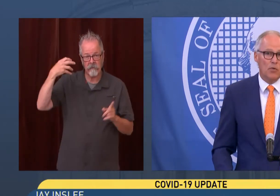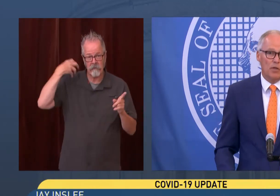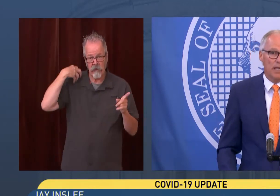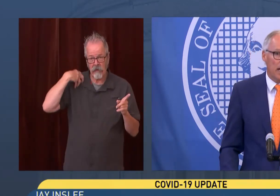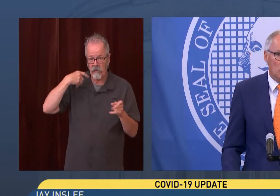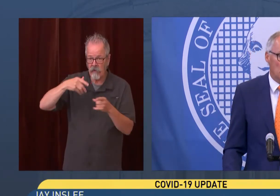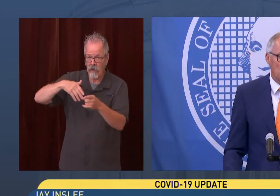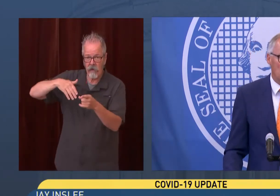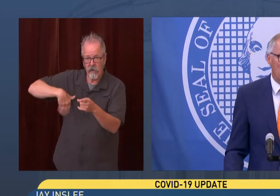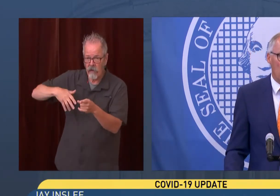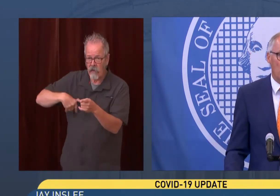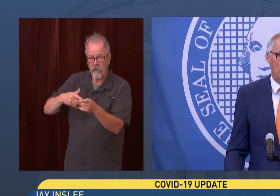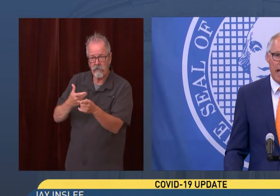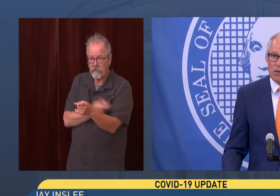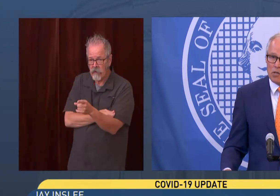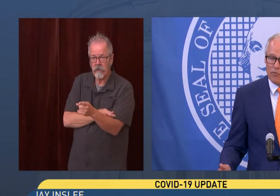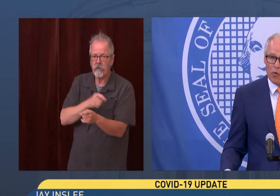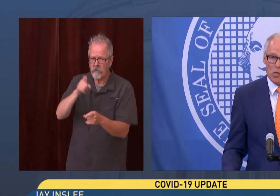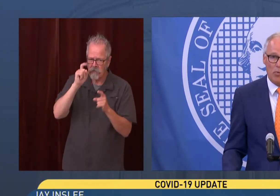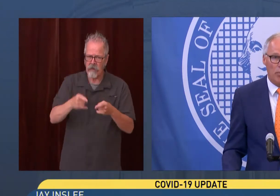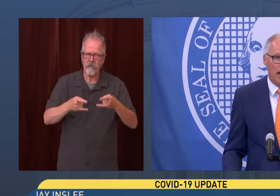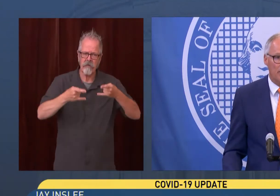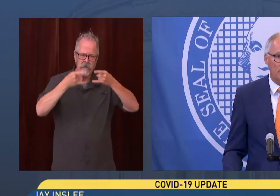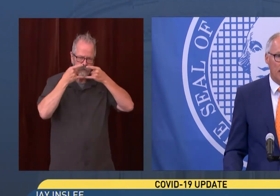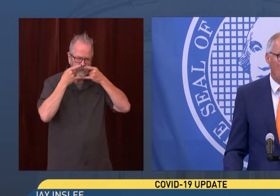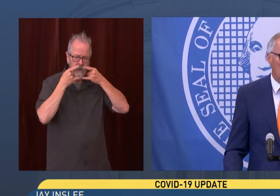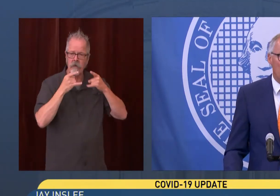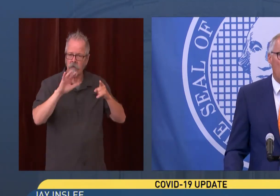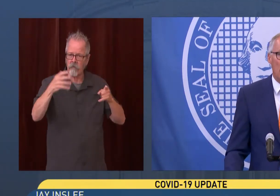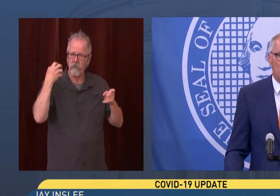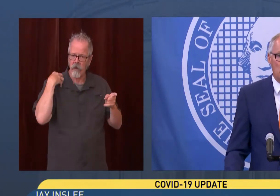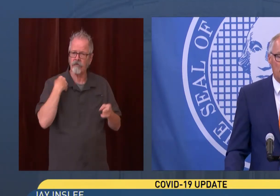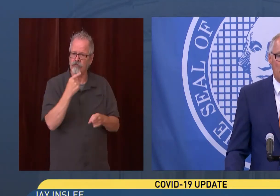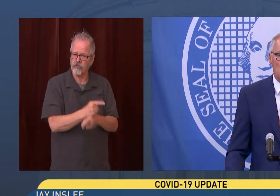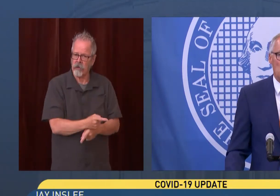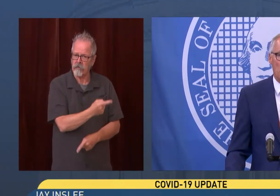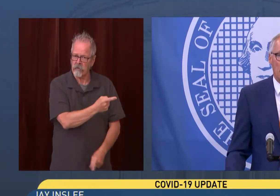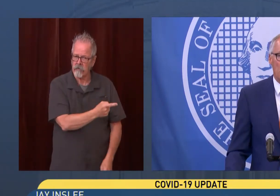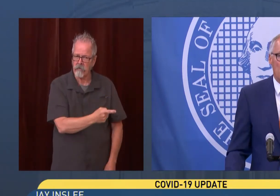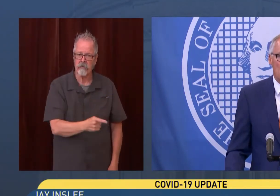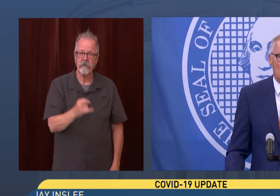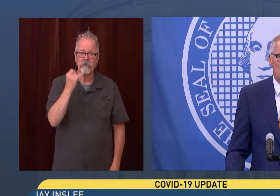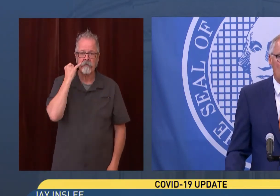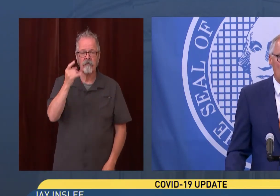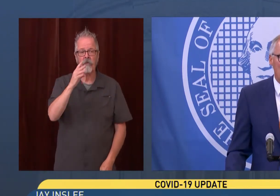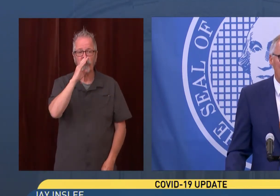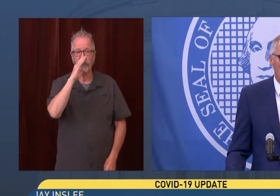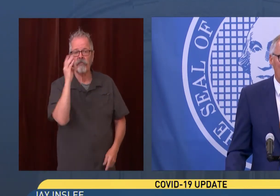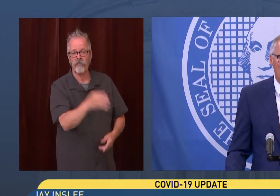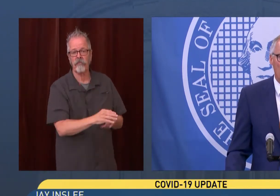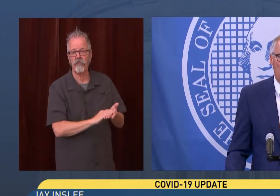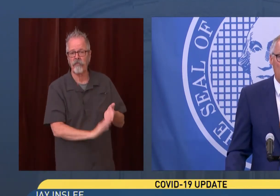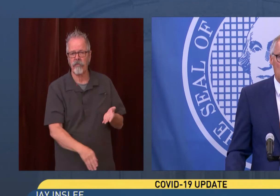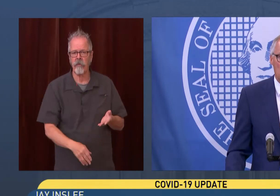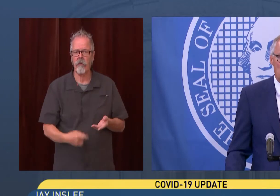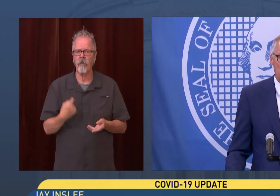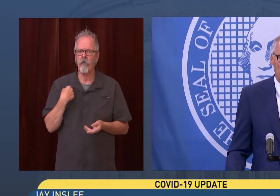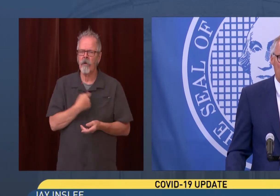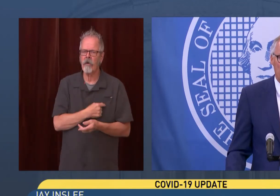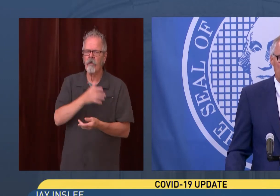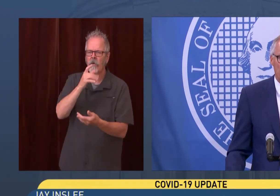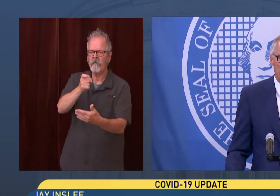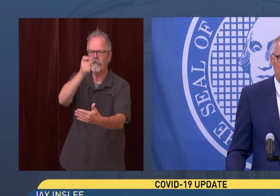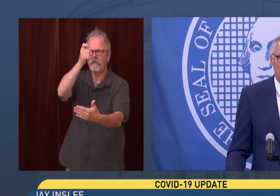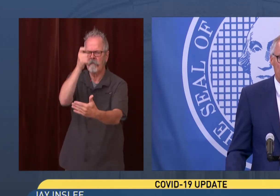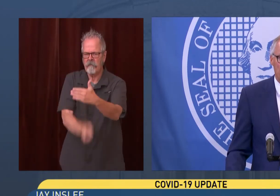they tell you that that is a legal requirement that is enforceable by by large fines, if necessary. So we're looking forward to compliance in this